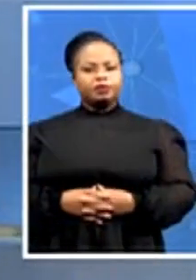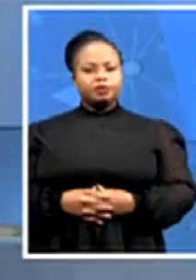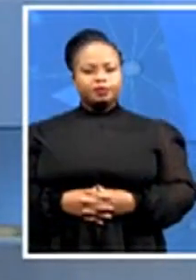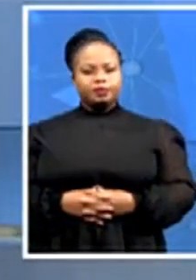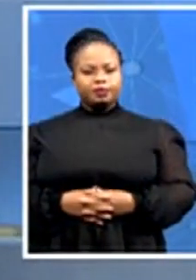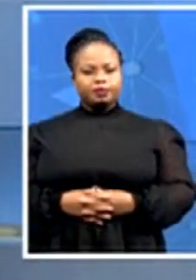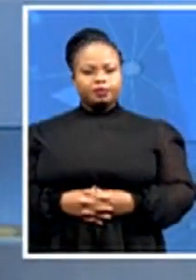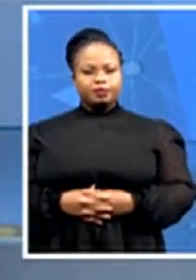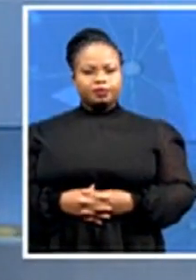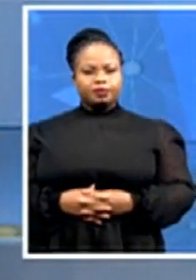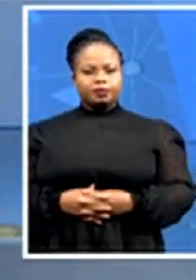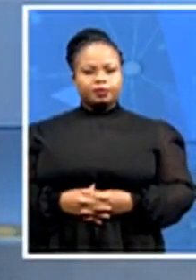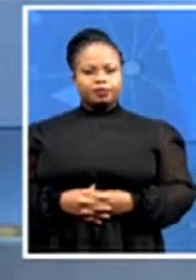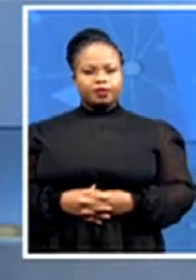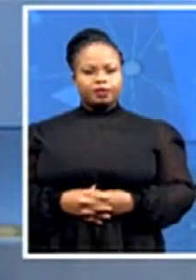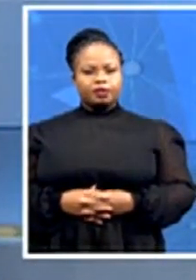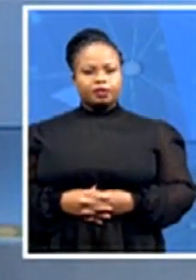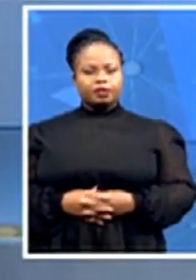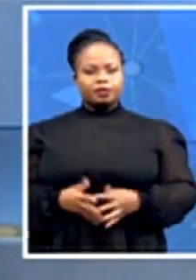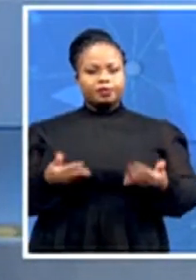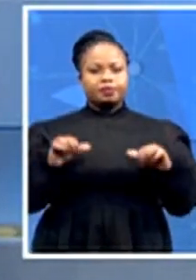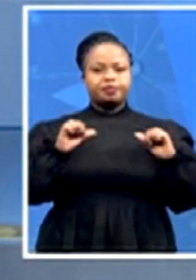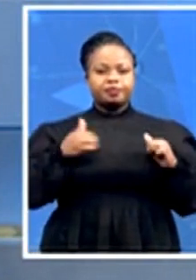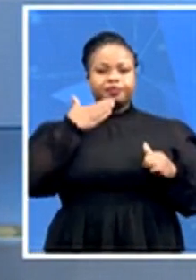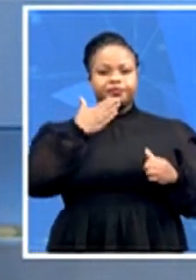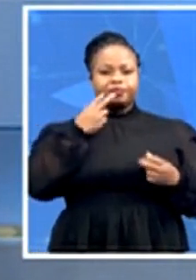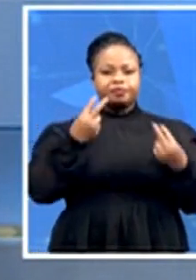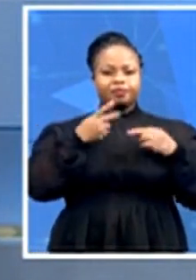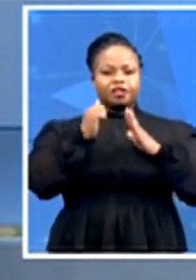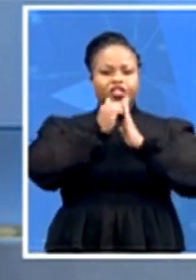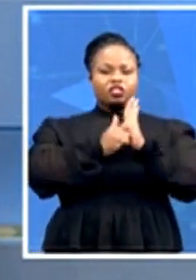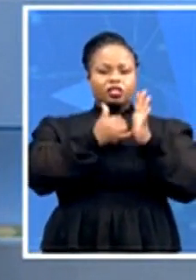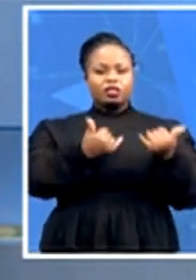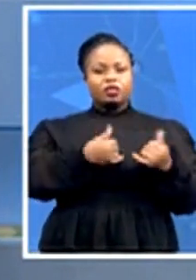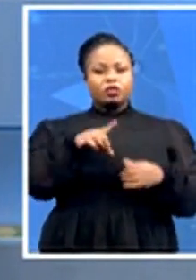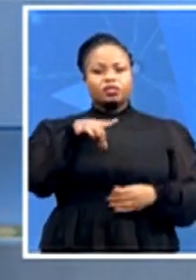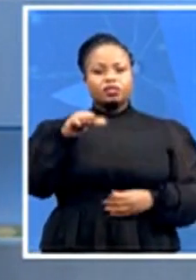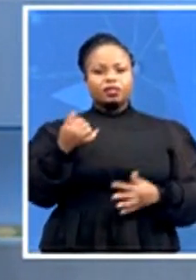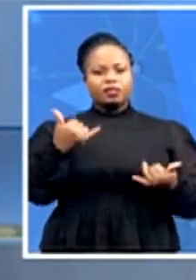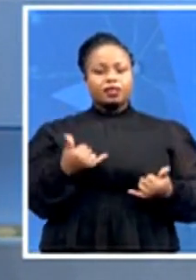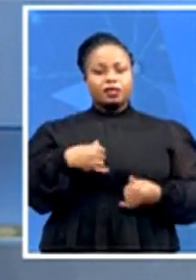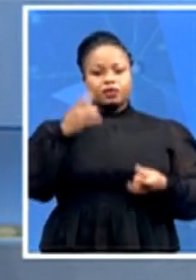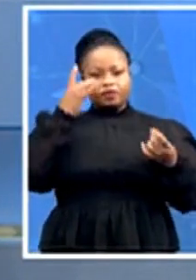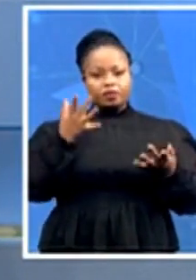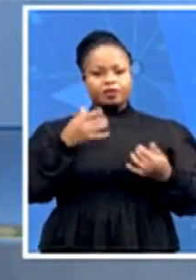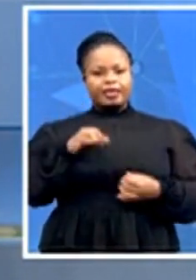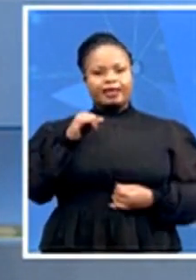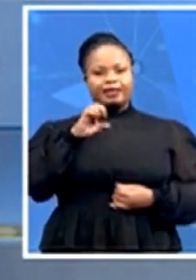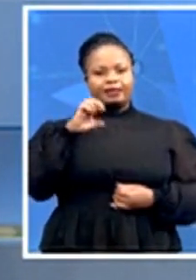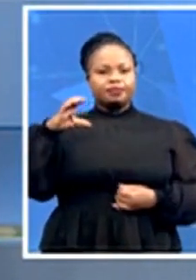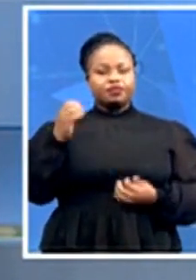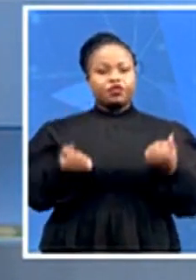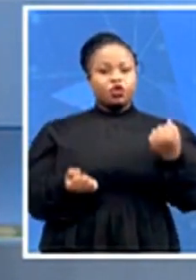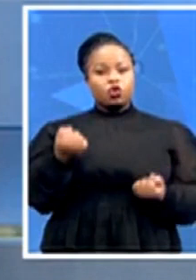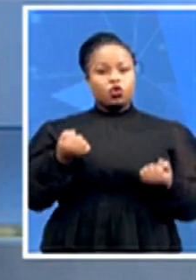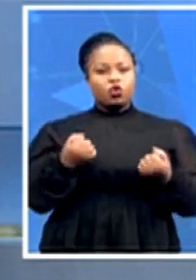Welcome back and thanks for staying with the agenda. The Democratic Alliance has given the electoral court a deadline of the end of today to agree